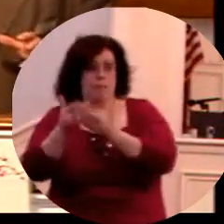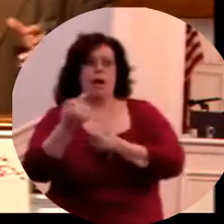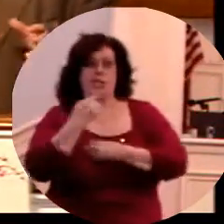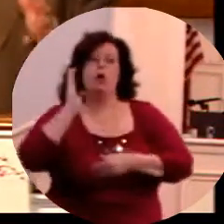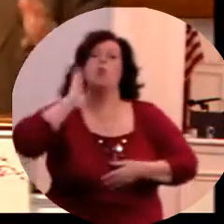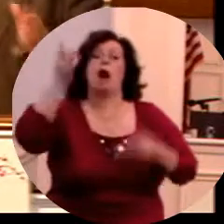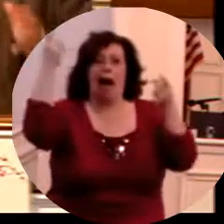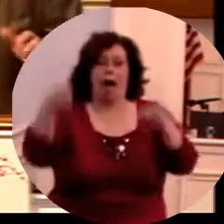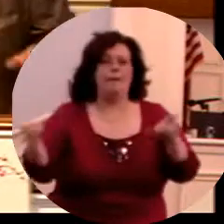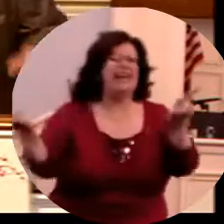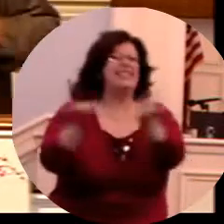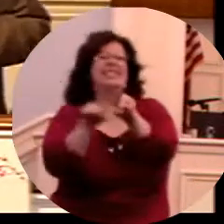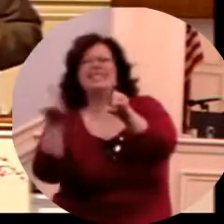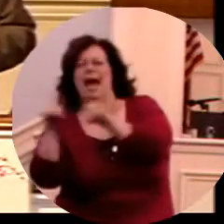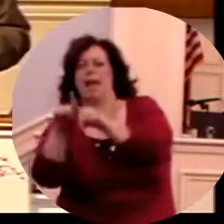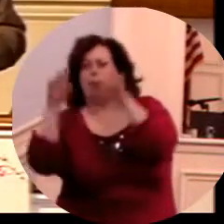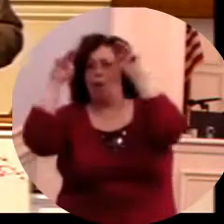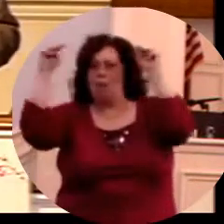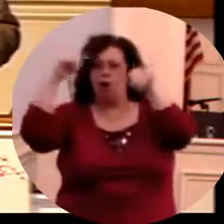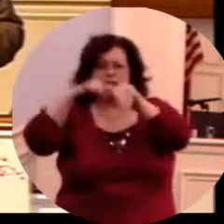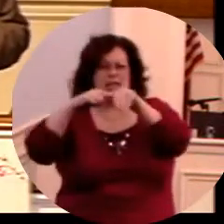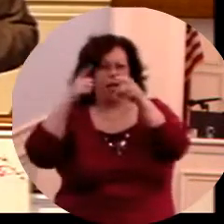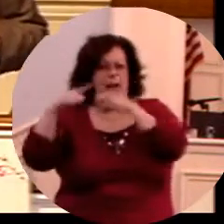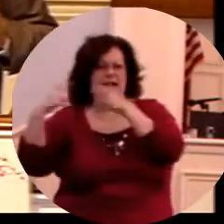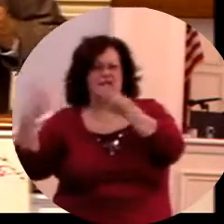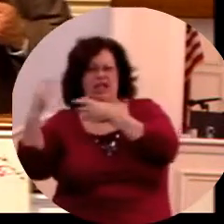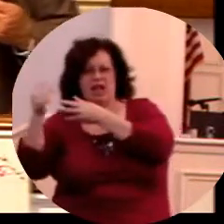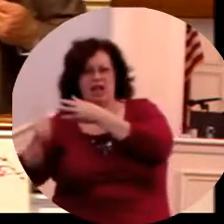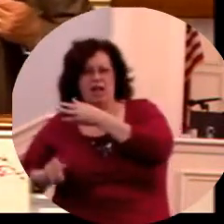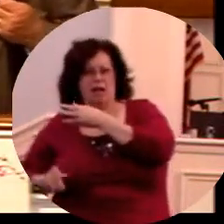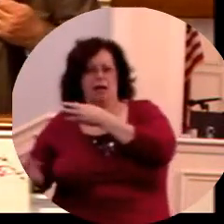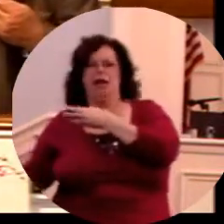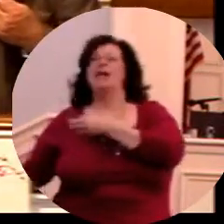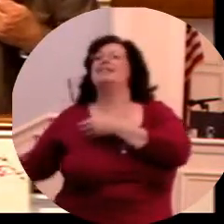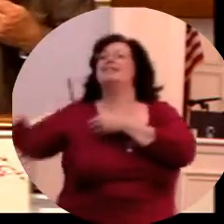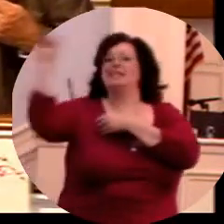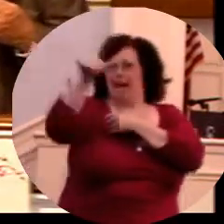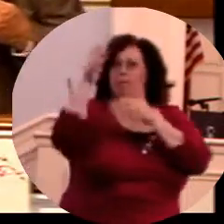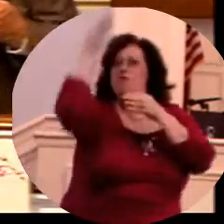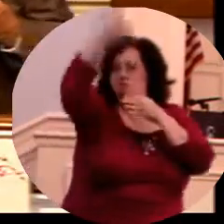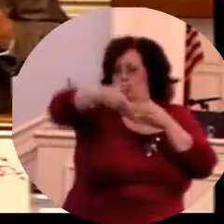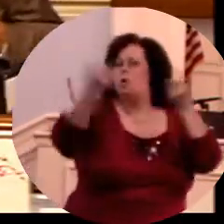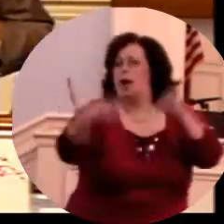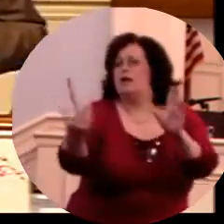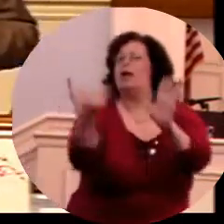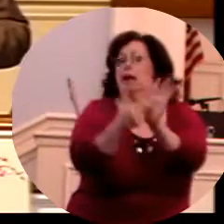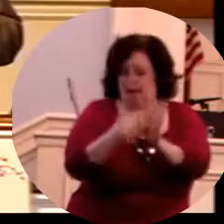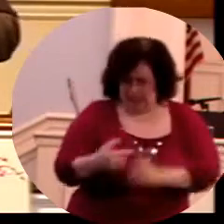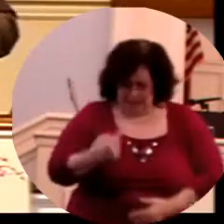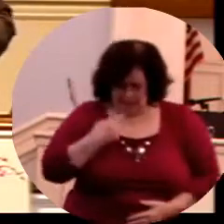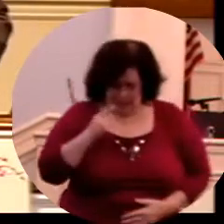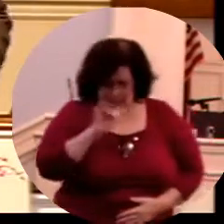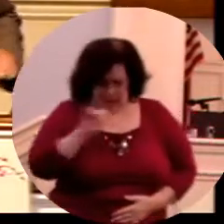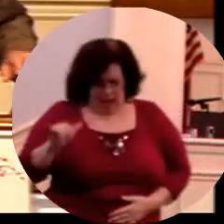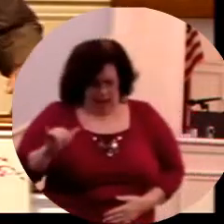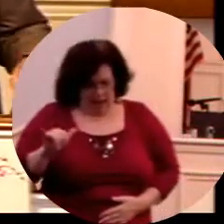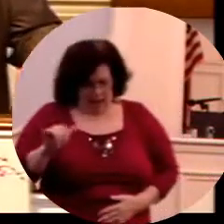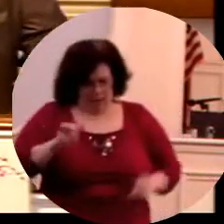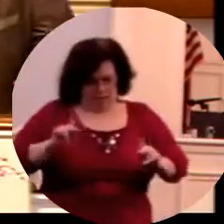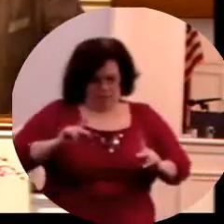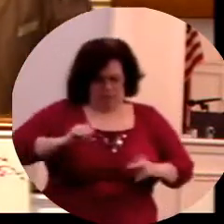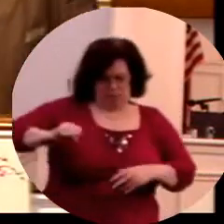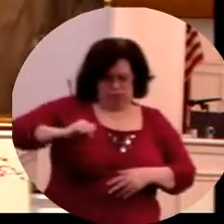as it was in the days of Moses, when the Bible said, now as Jannes and